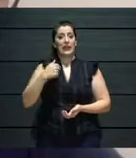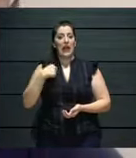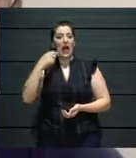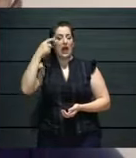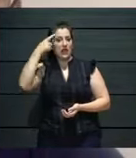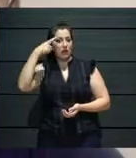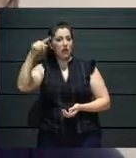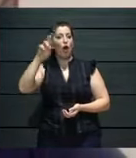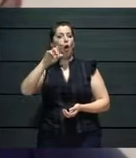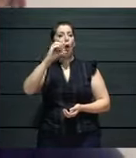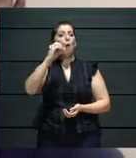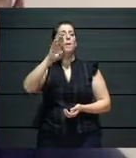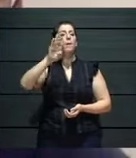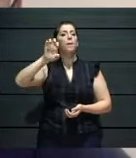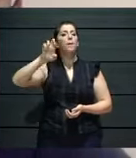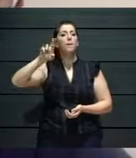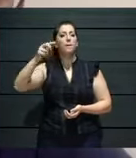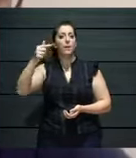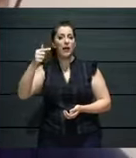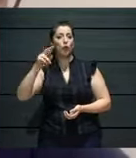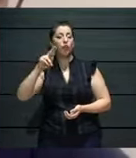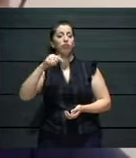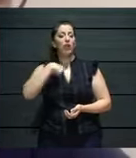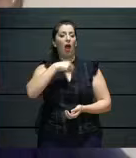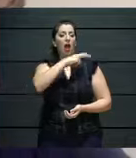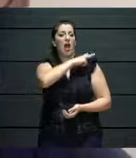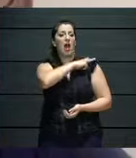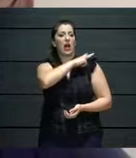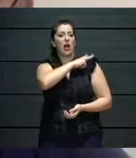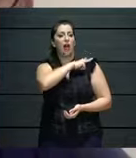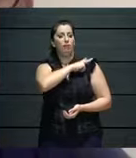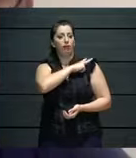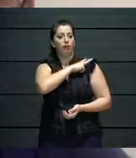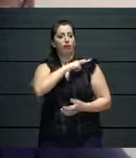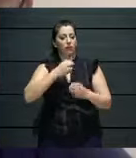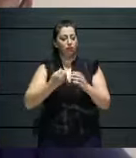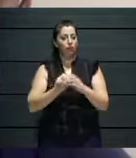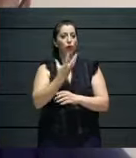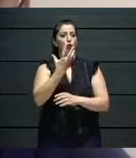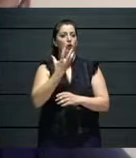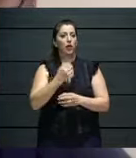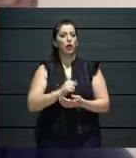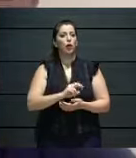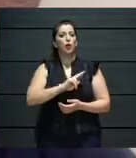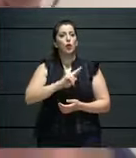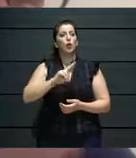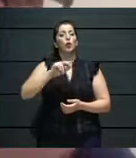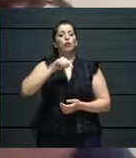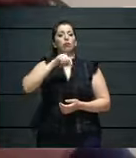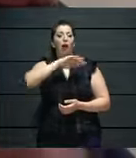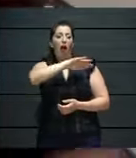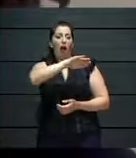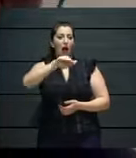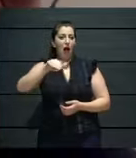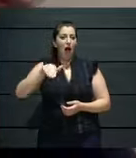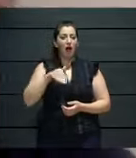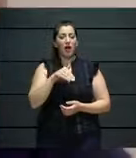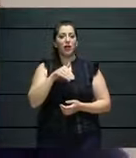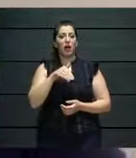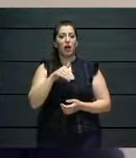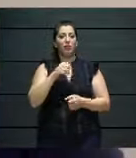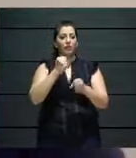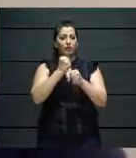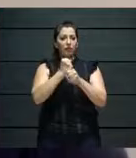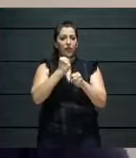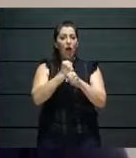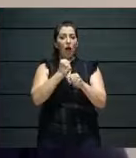for Club Guy Roni NNT. And we're a combined theatre and dance company in Groningen in the north of Holland.